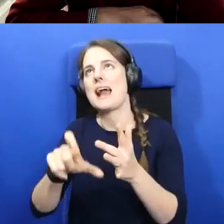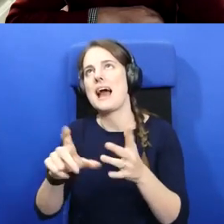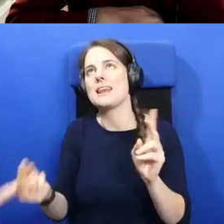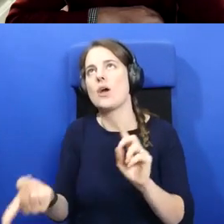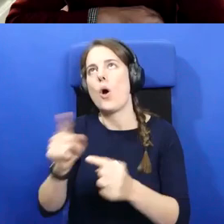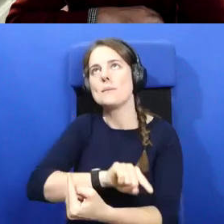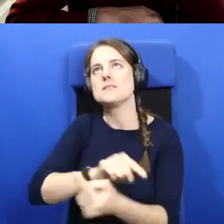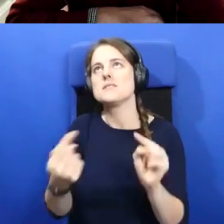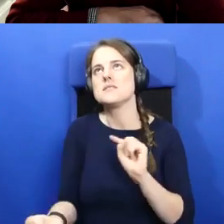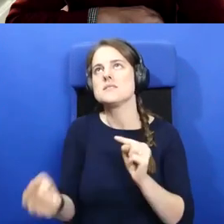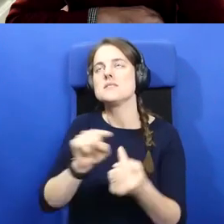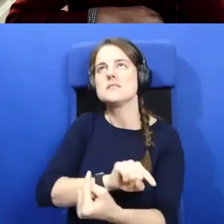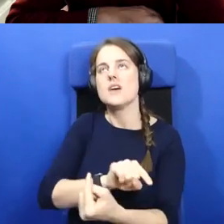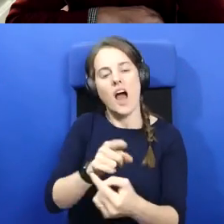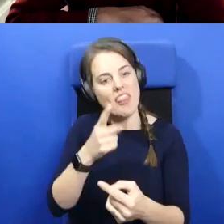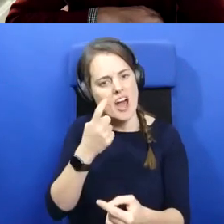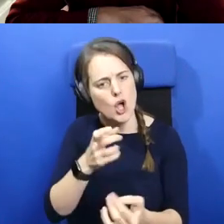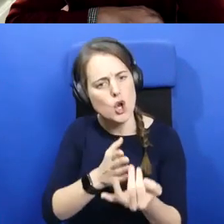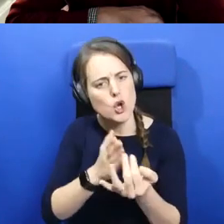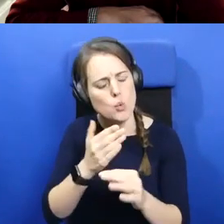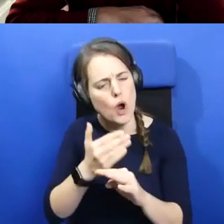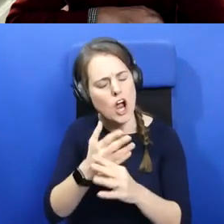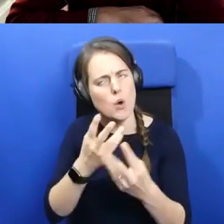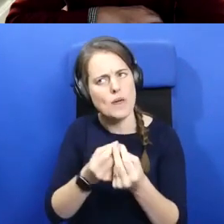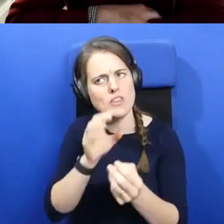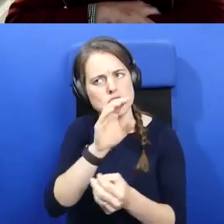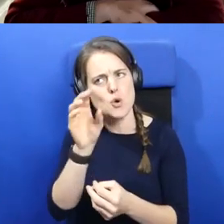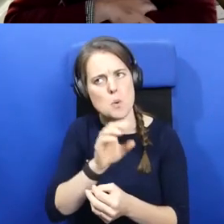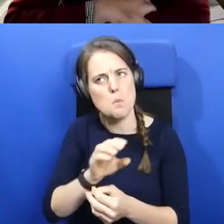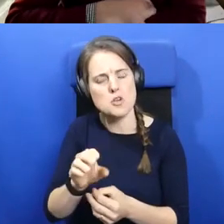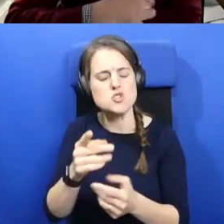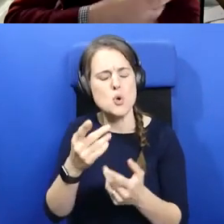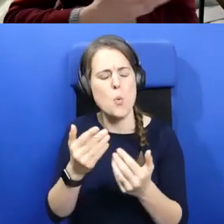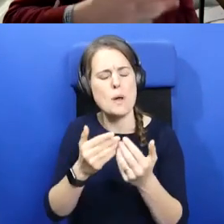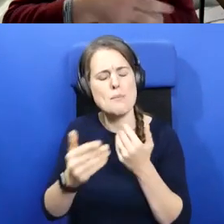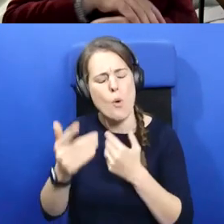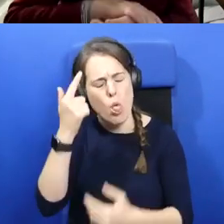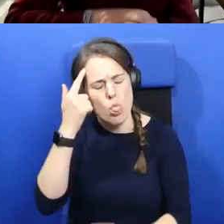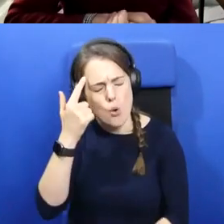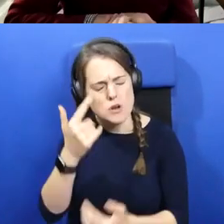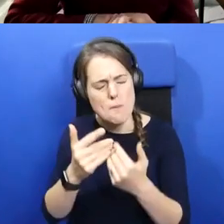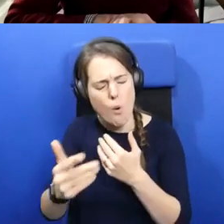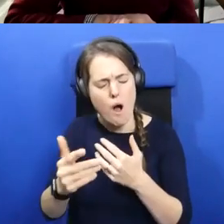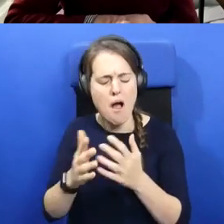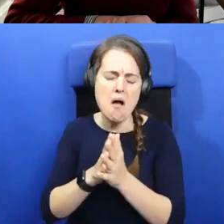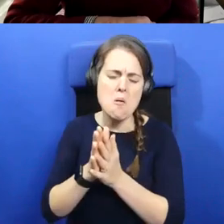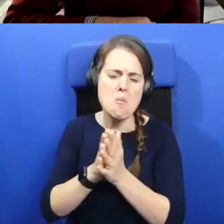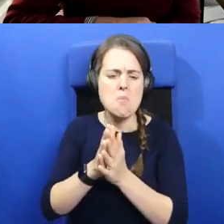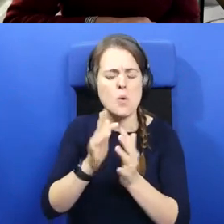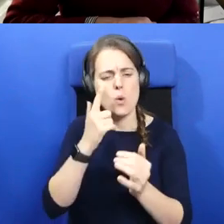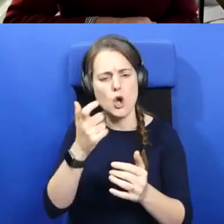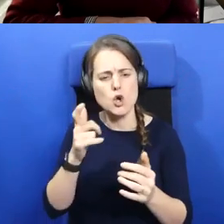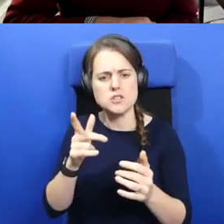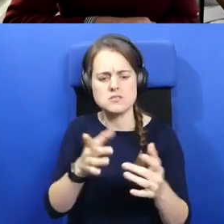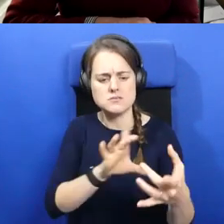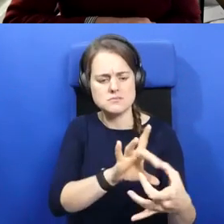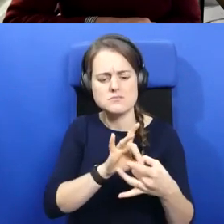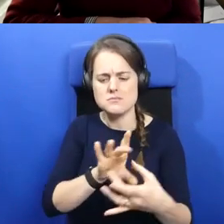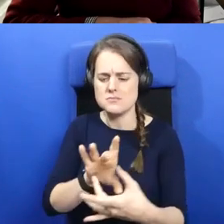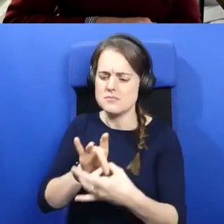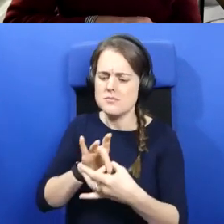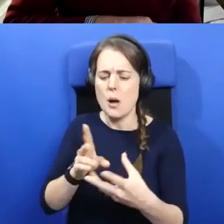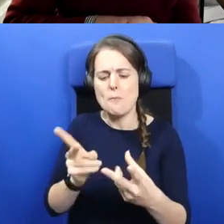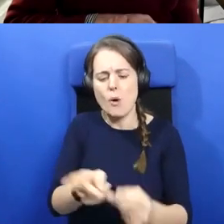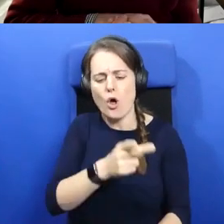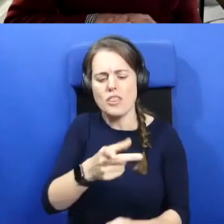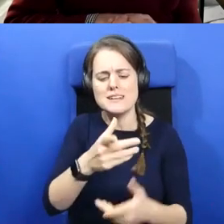Zoom, um, and, and a bit more thought and resource. That could, that could be a way of engaging both speech communities without having to resort to